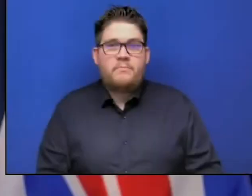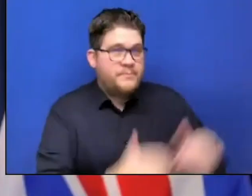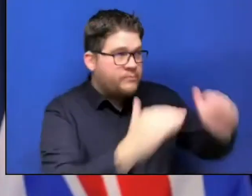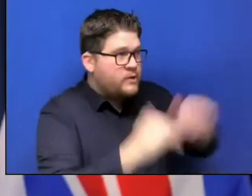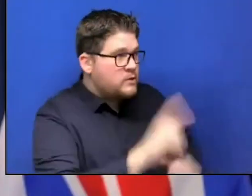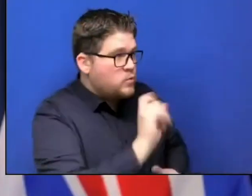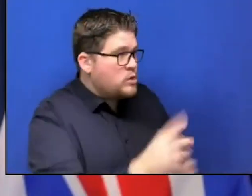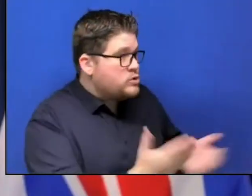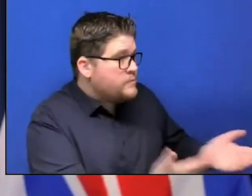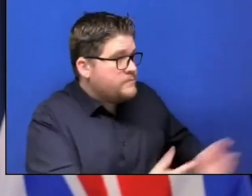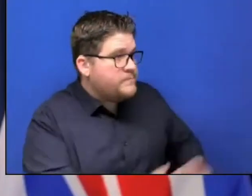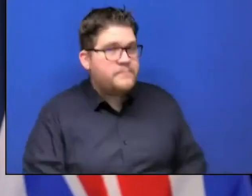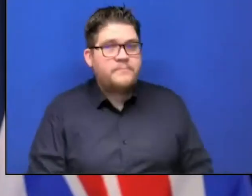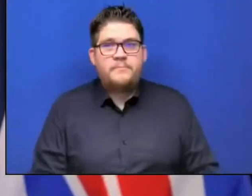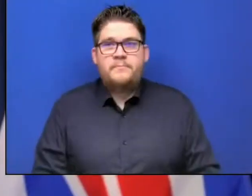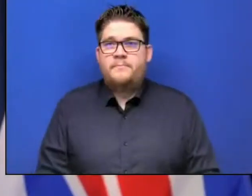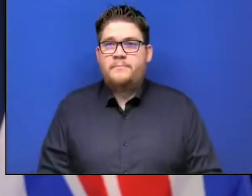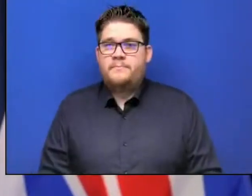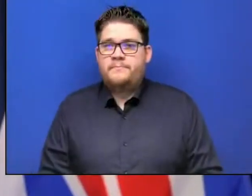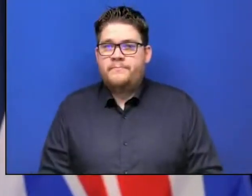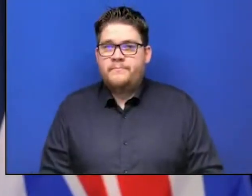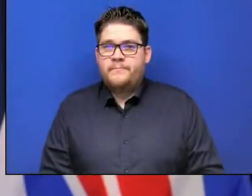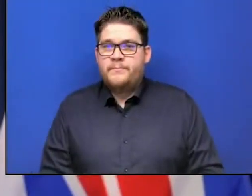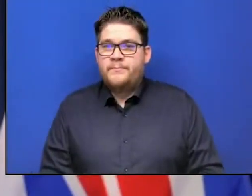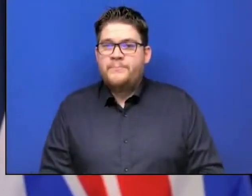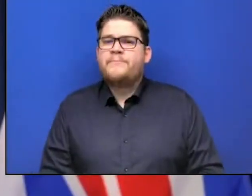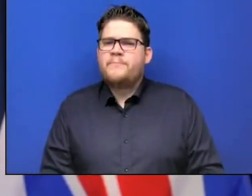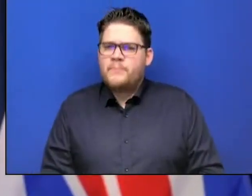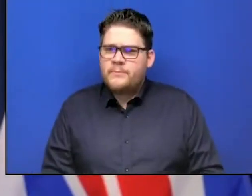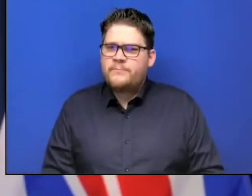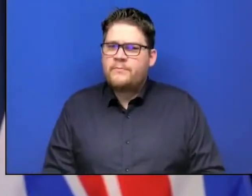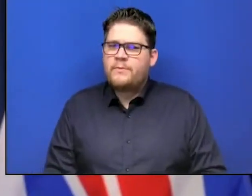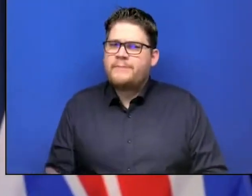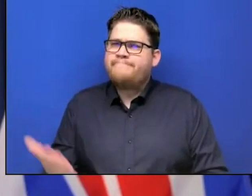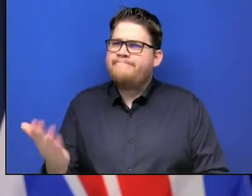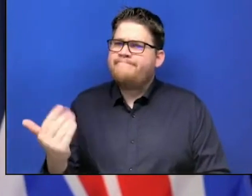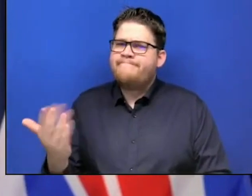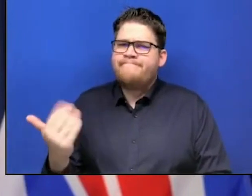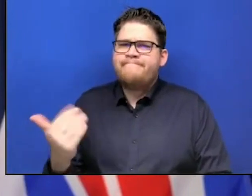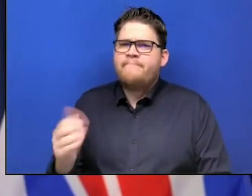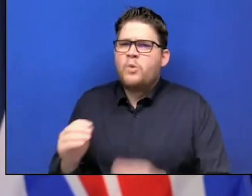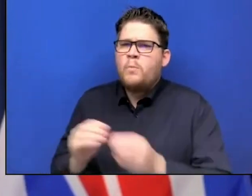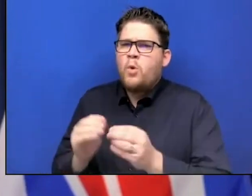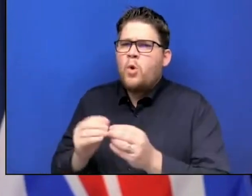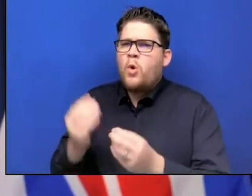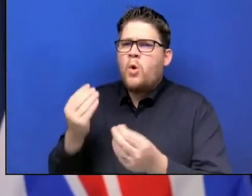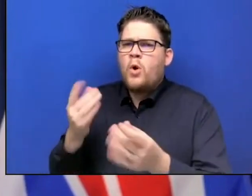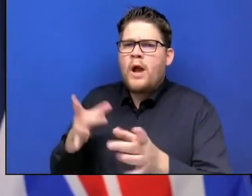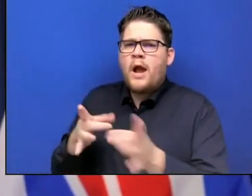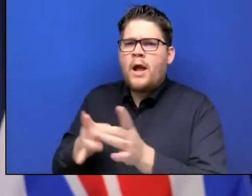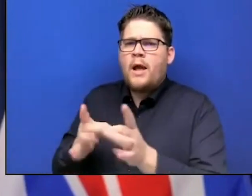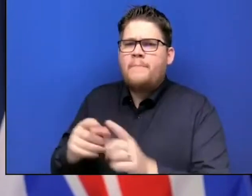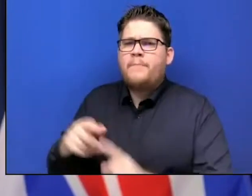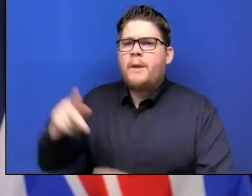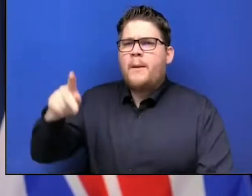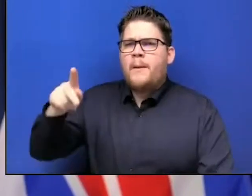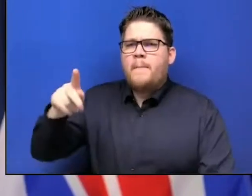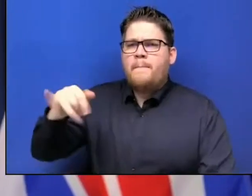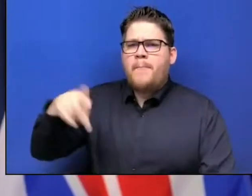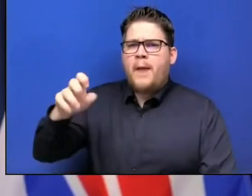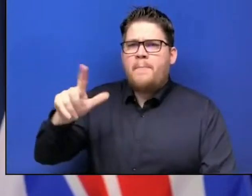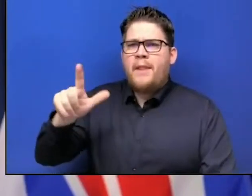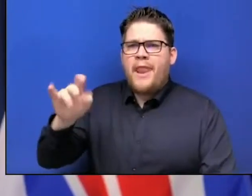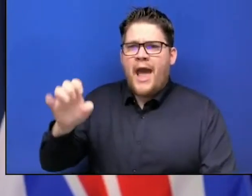Hi, yes, I was just hoping to get an update on the pipeline impacts and what repairs are currently underway and what